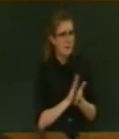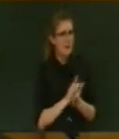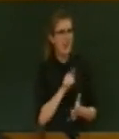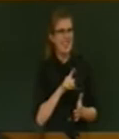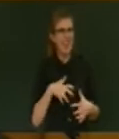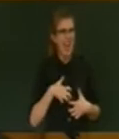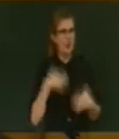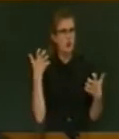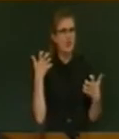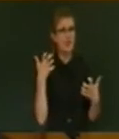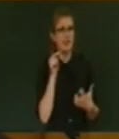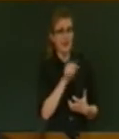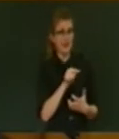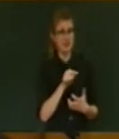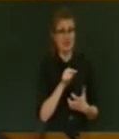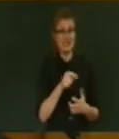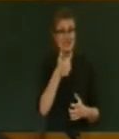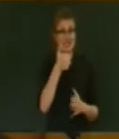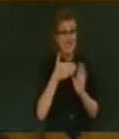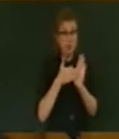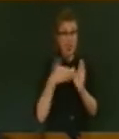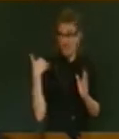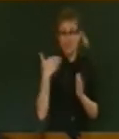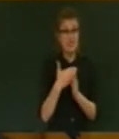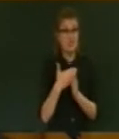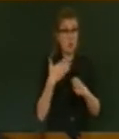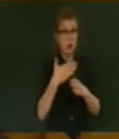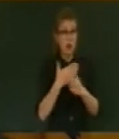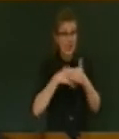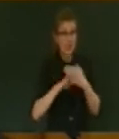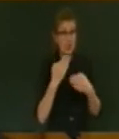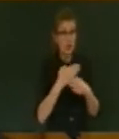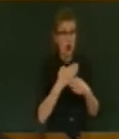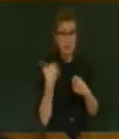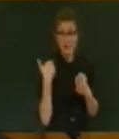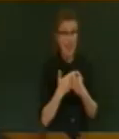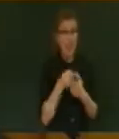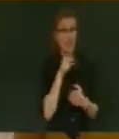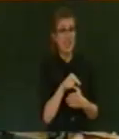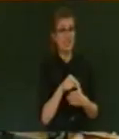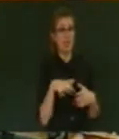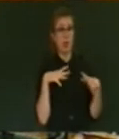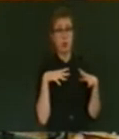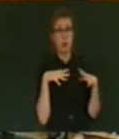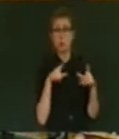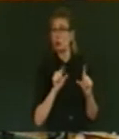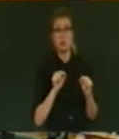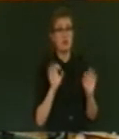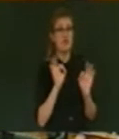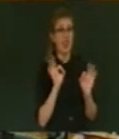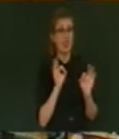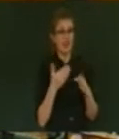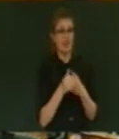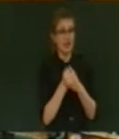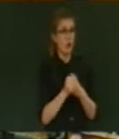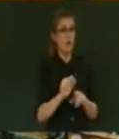He's had six months in the job. He's the do-nothing Leader of the Opposition. Well, actually, you're right. You're right. You're right.